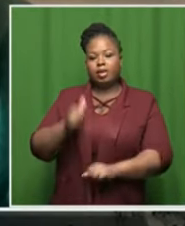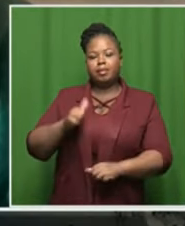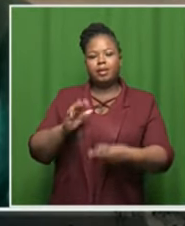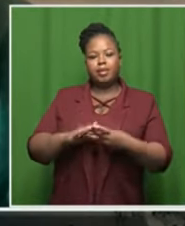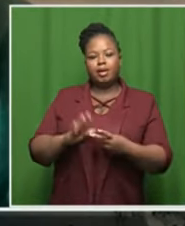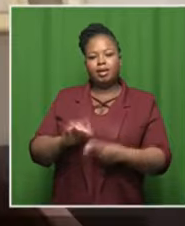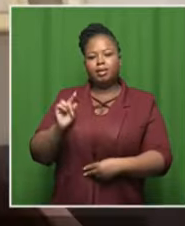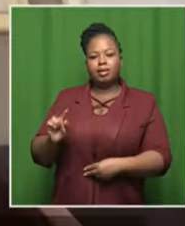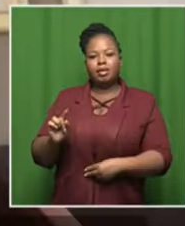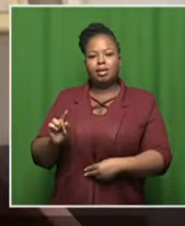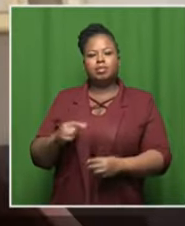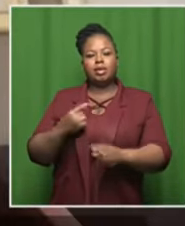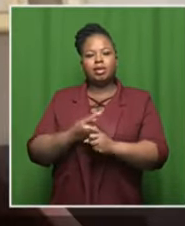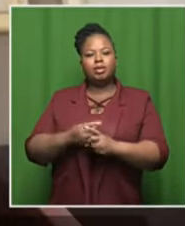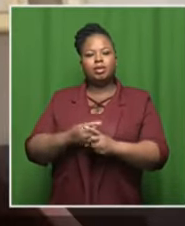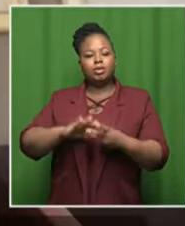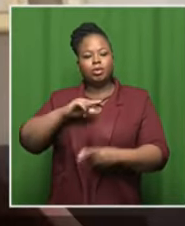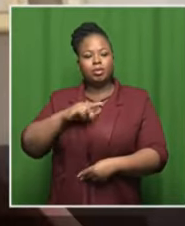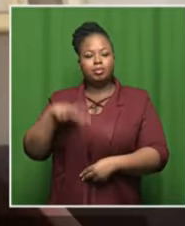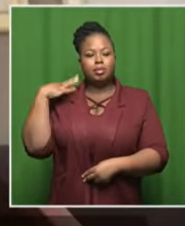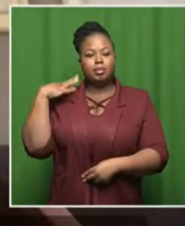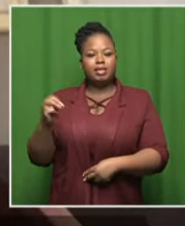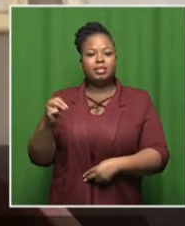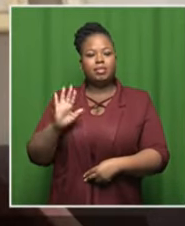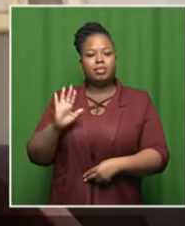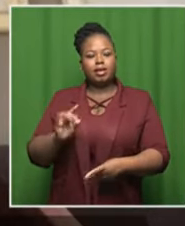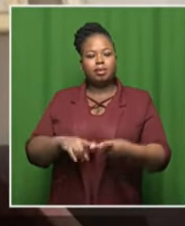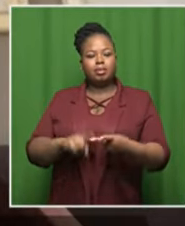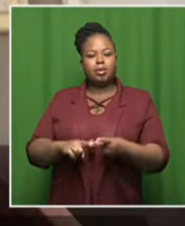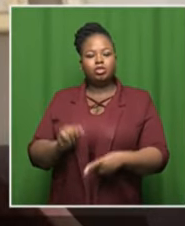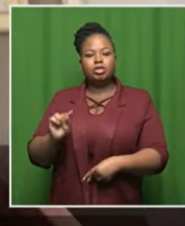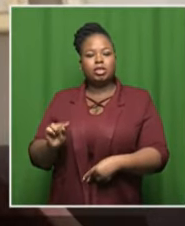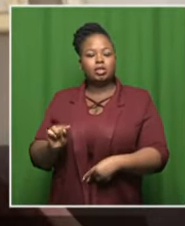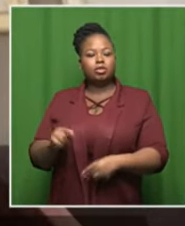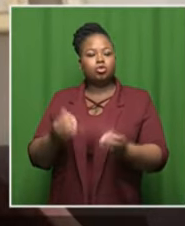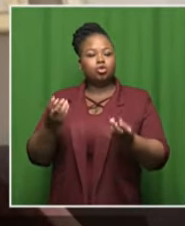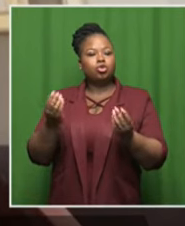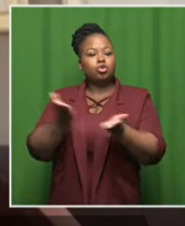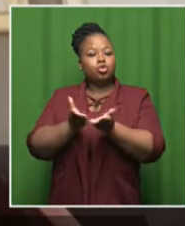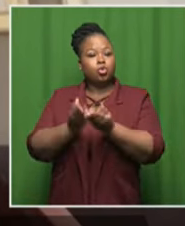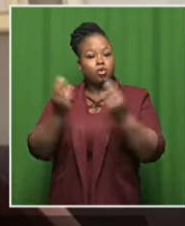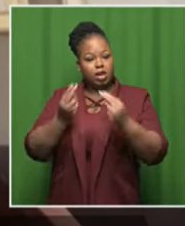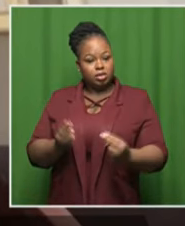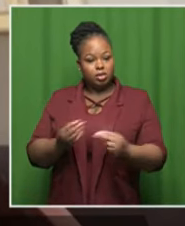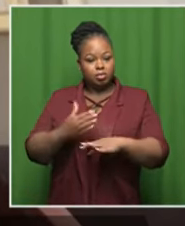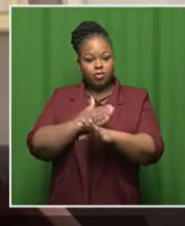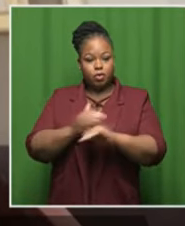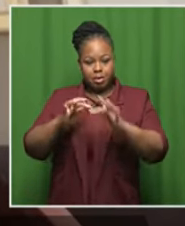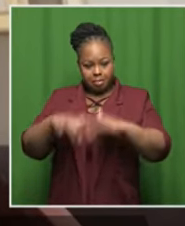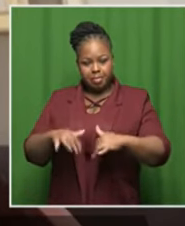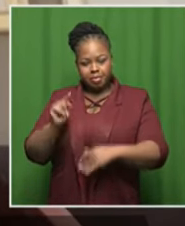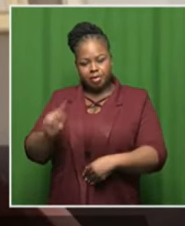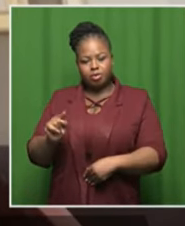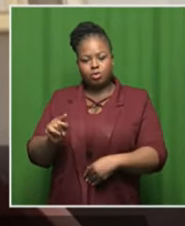is that when i just became the minister i was told that the national school of the arts is closing down they can't afford teacher